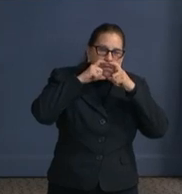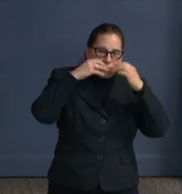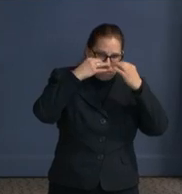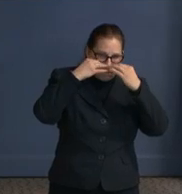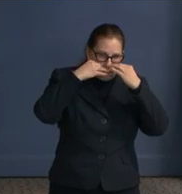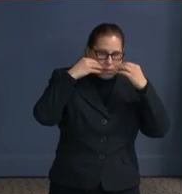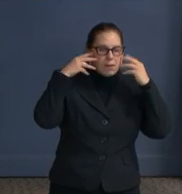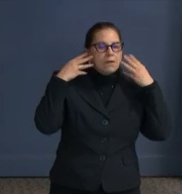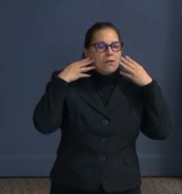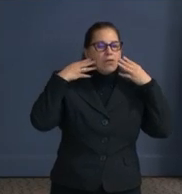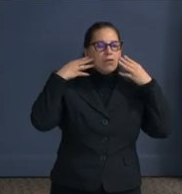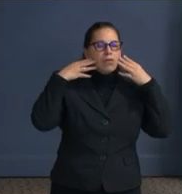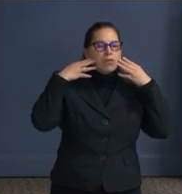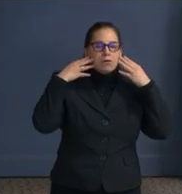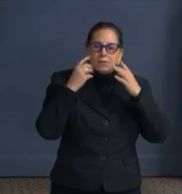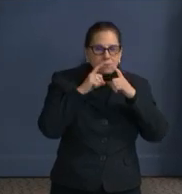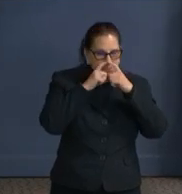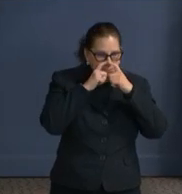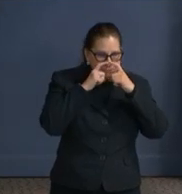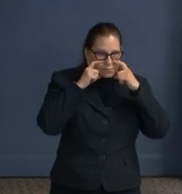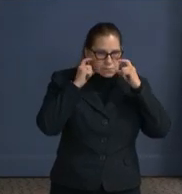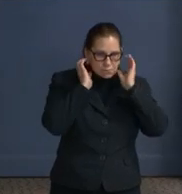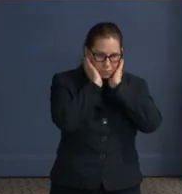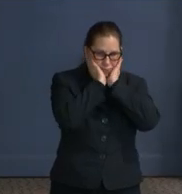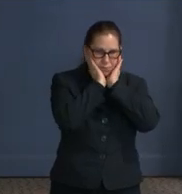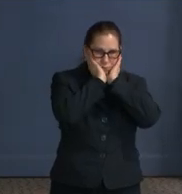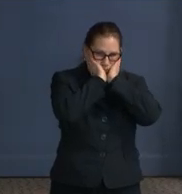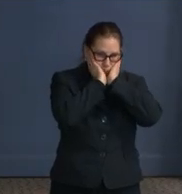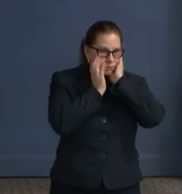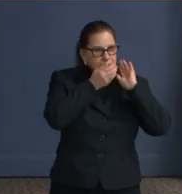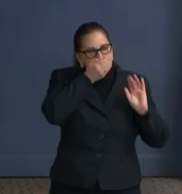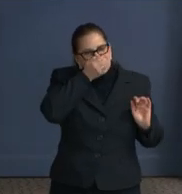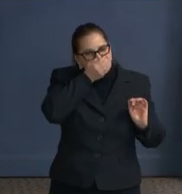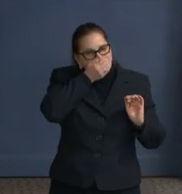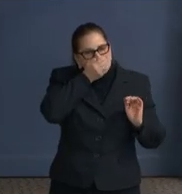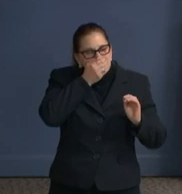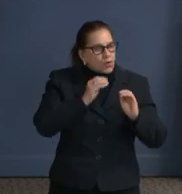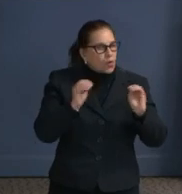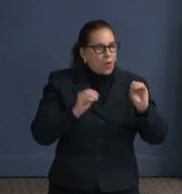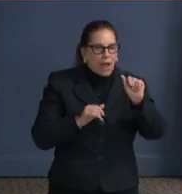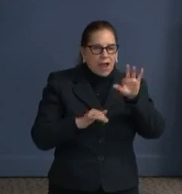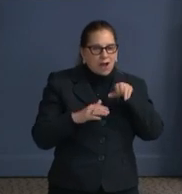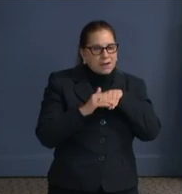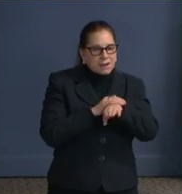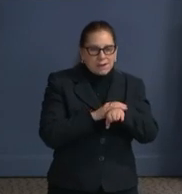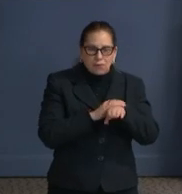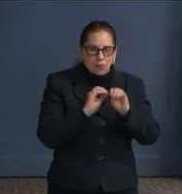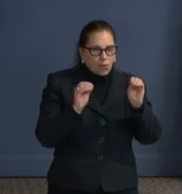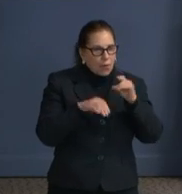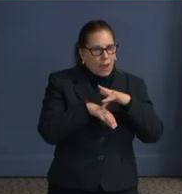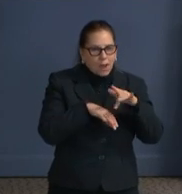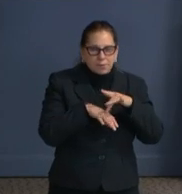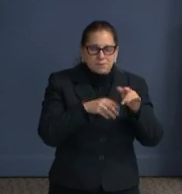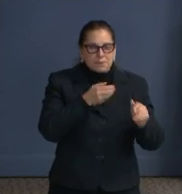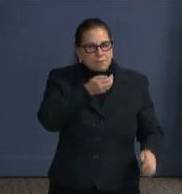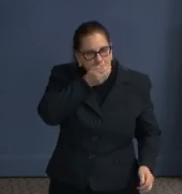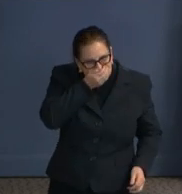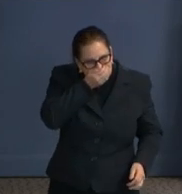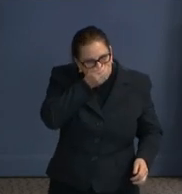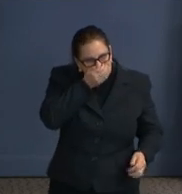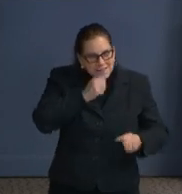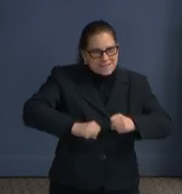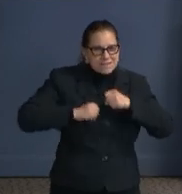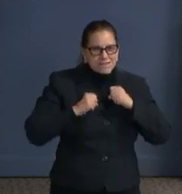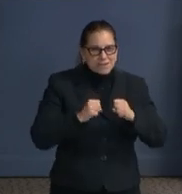layers or is thicker, then it has the opportunity for fewer particles to come through. So what people when they are